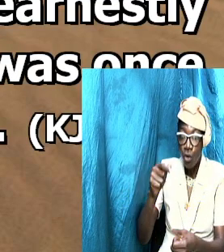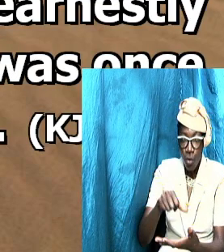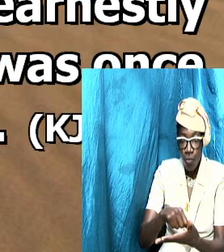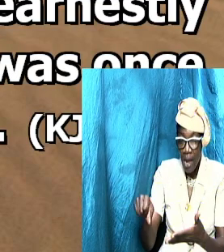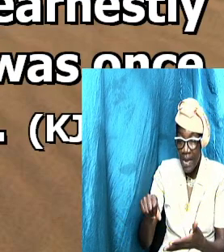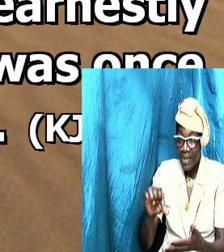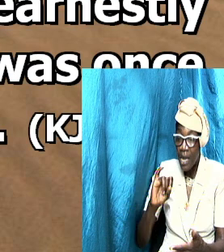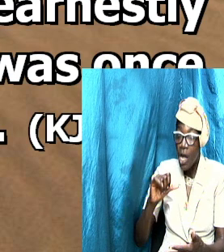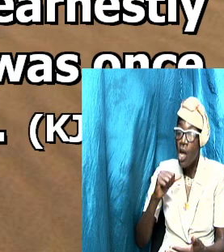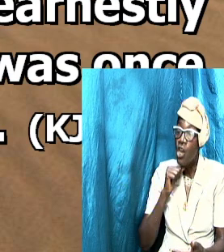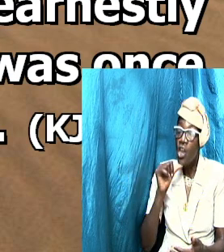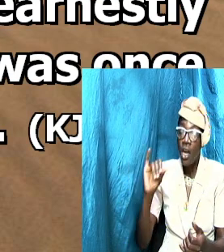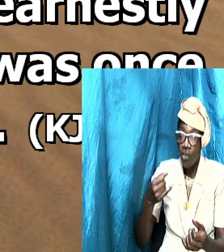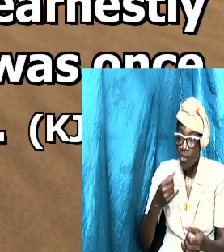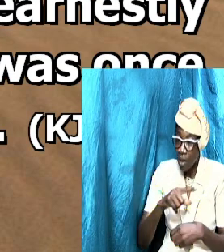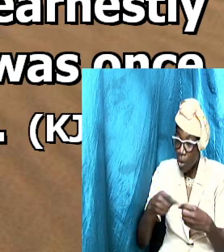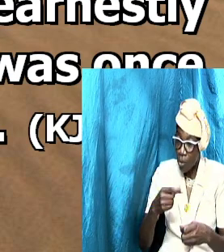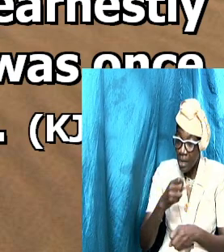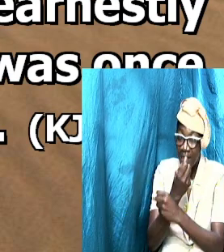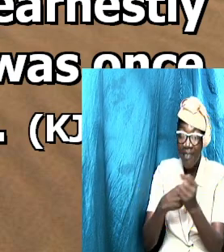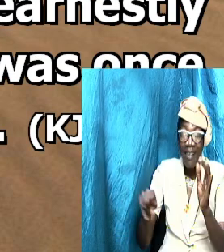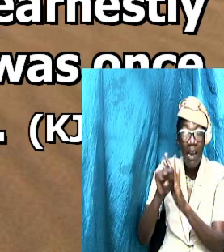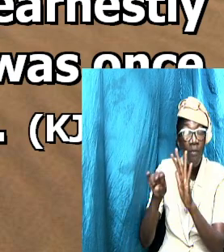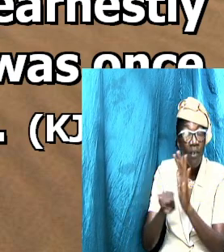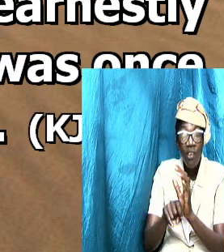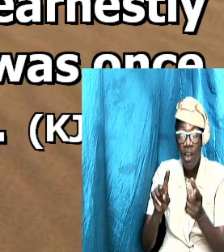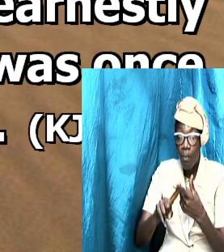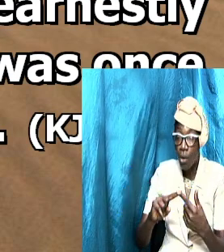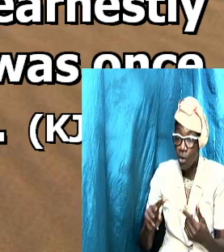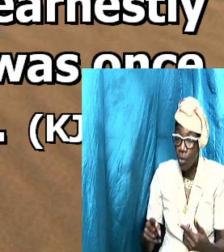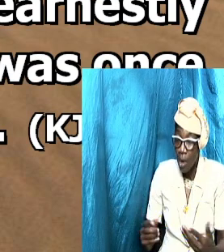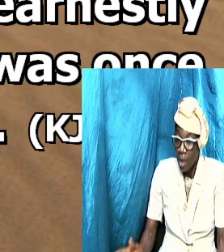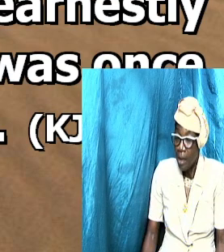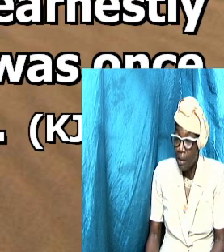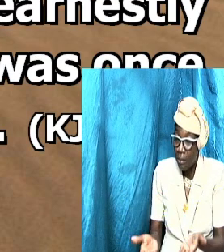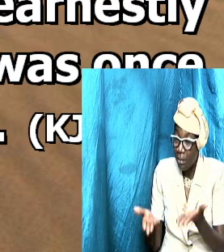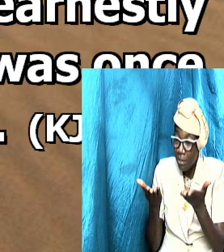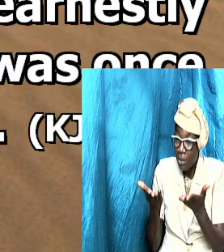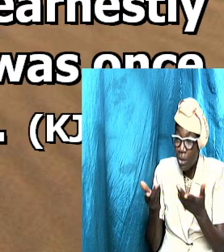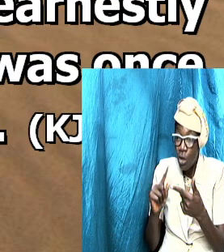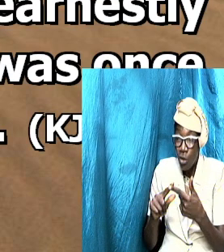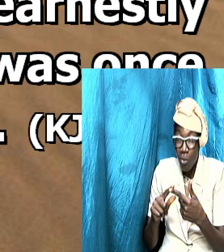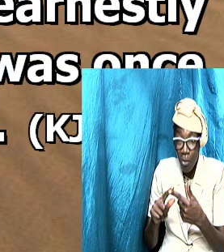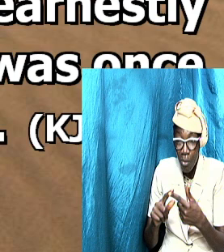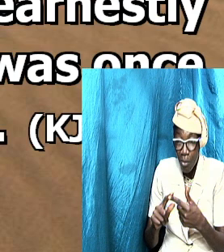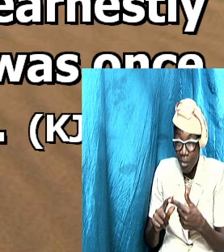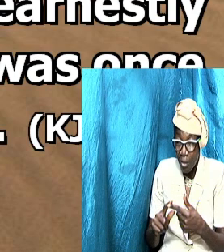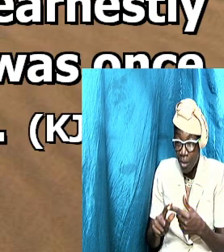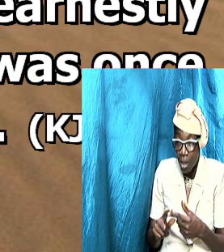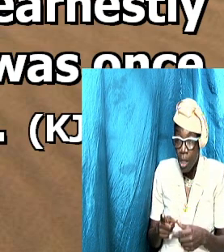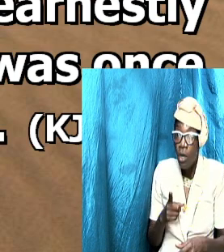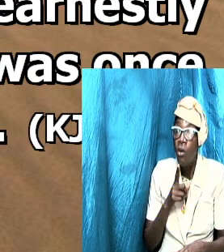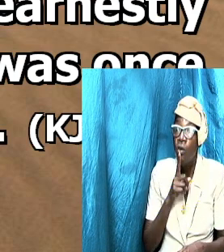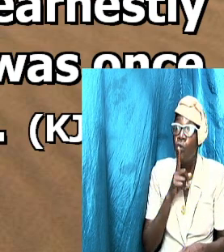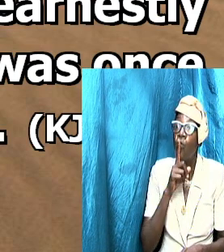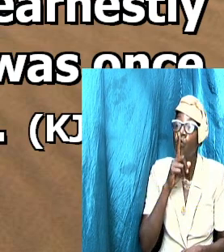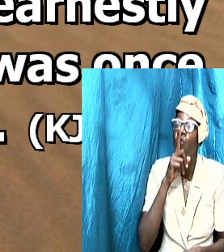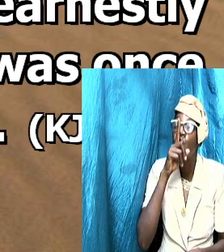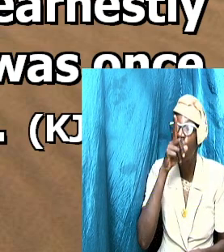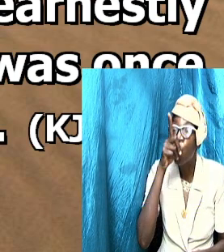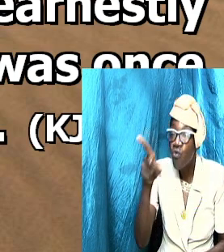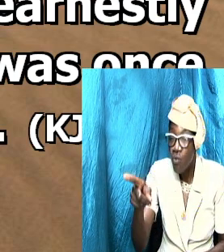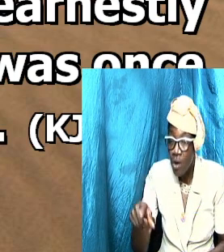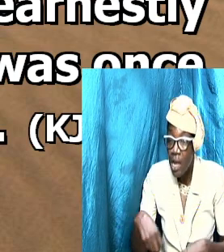common salvation but to exhort you now to earnestly contend for the